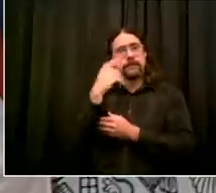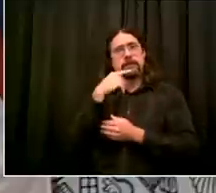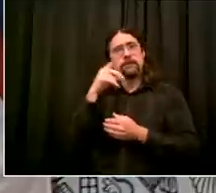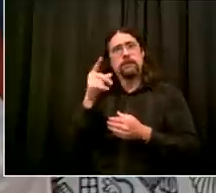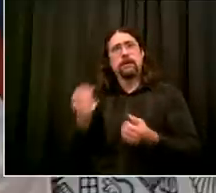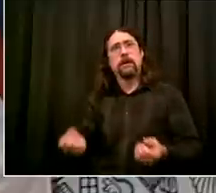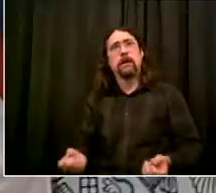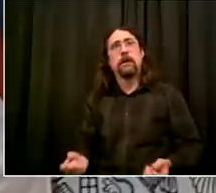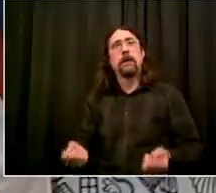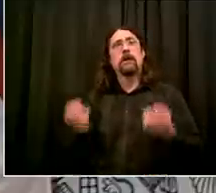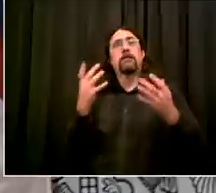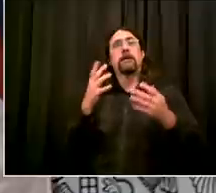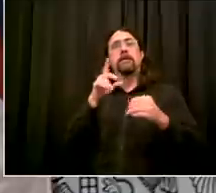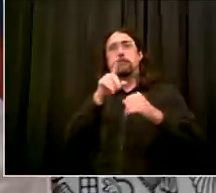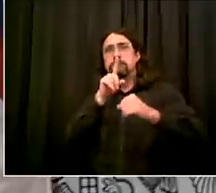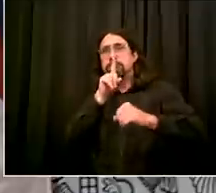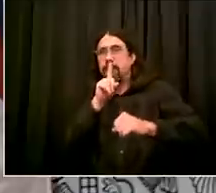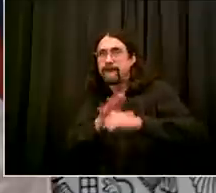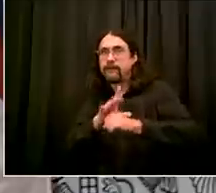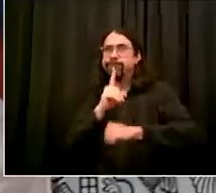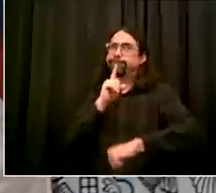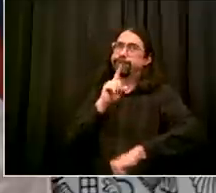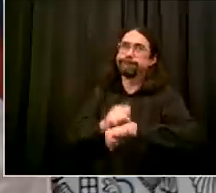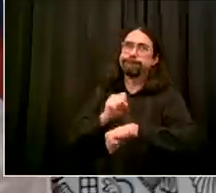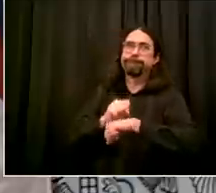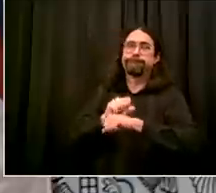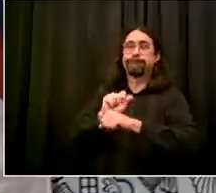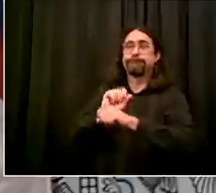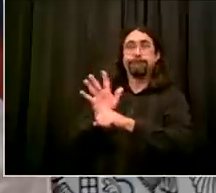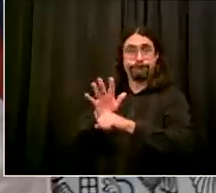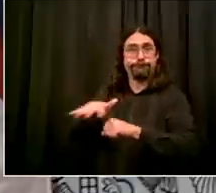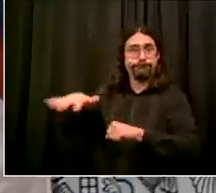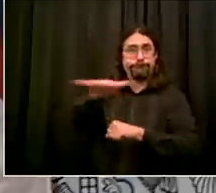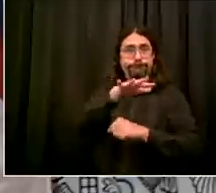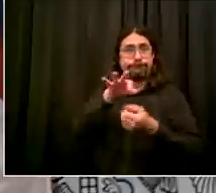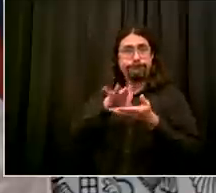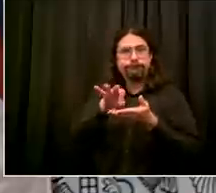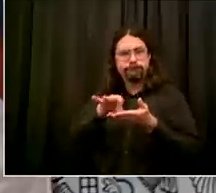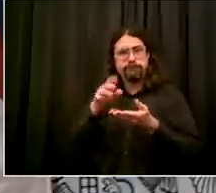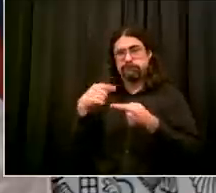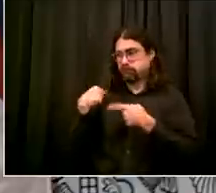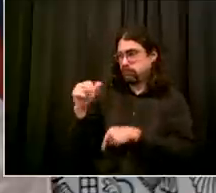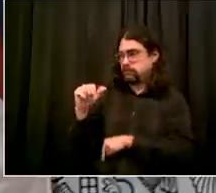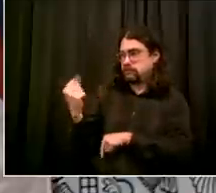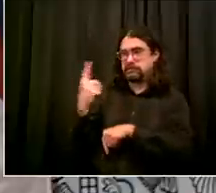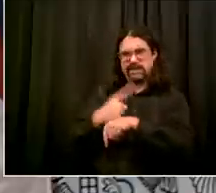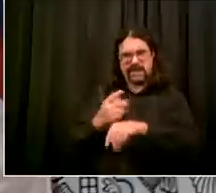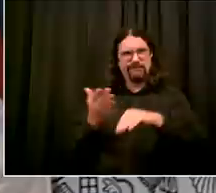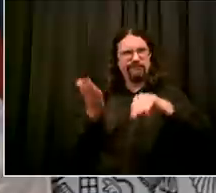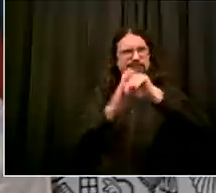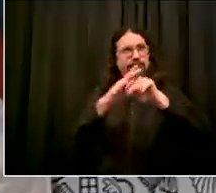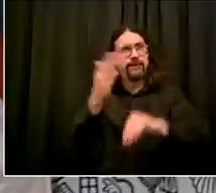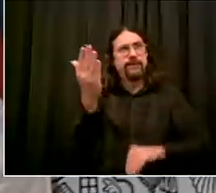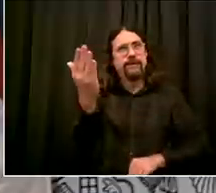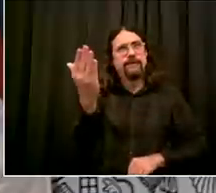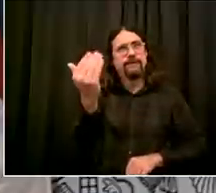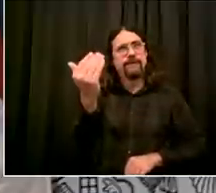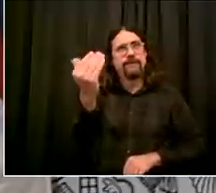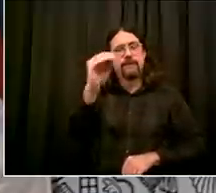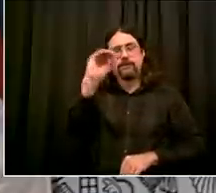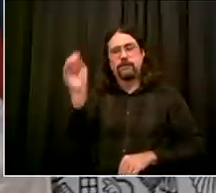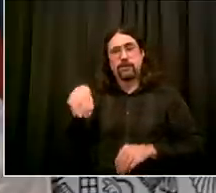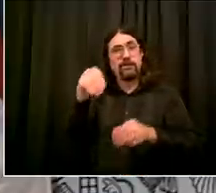days across the united states and other countries are seeing what they're now calling a second wave uh do your people think there's a second wave